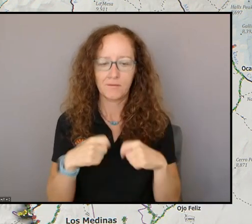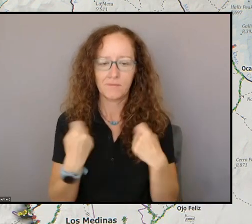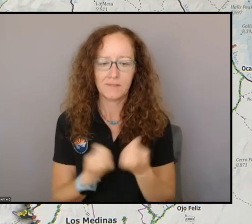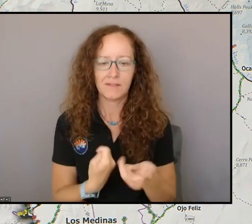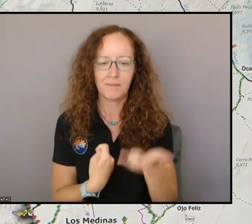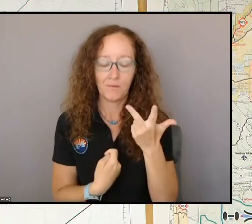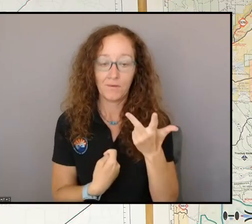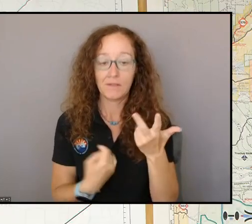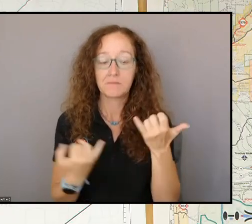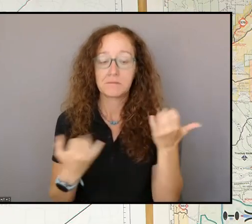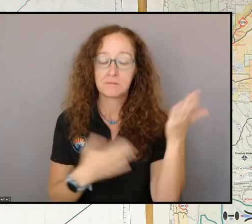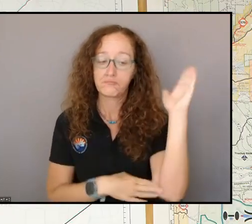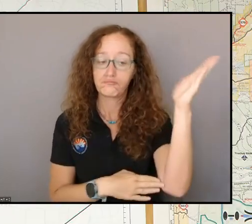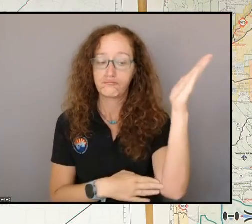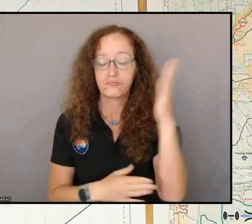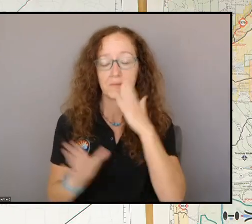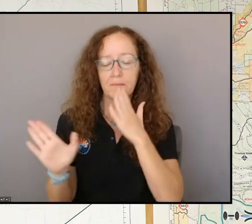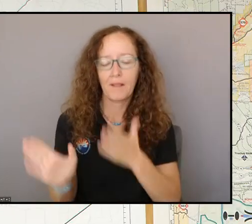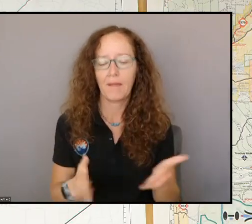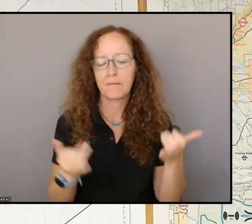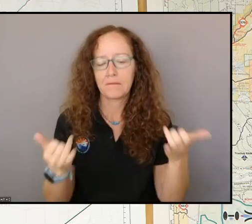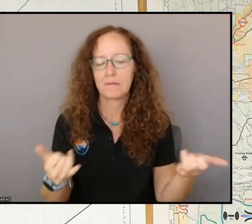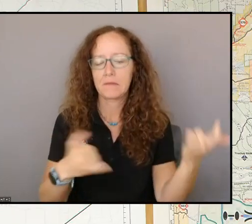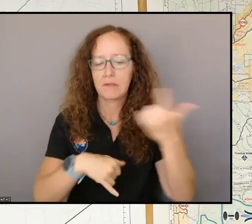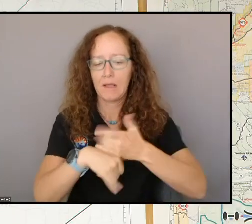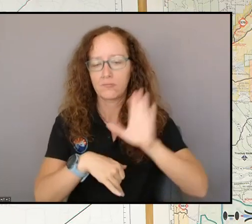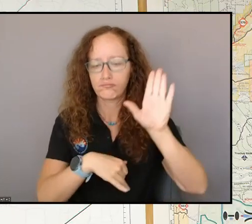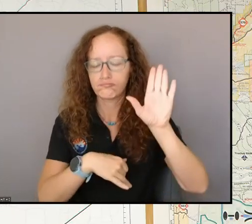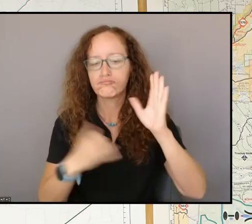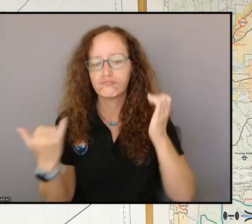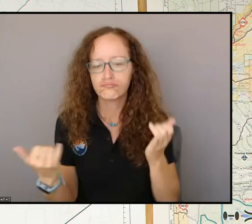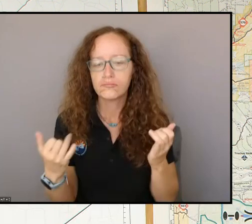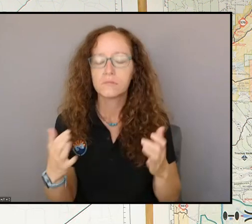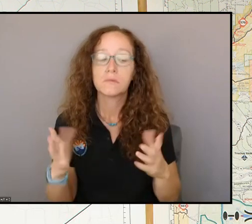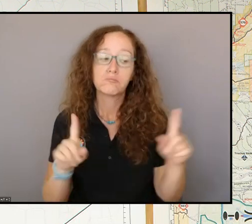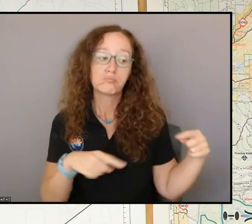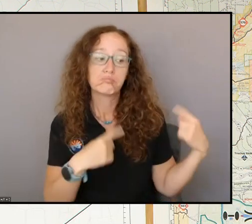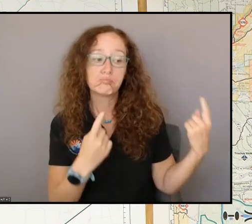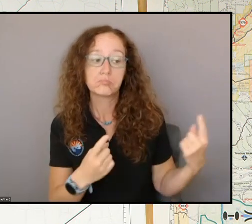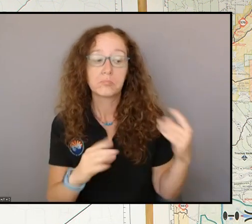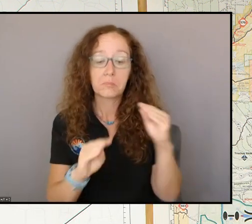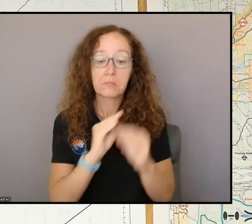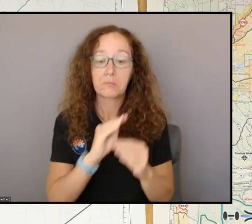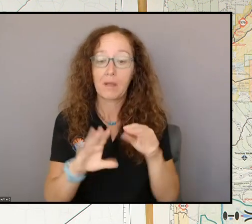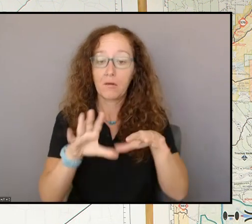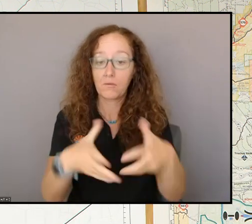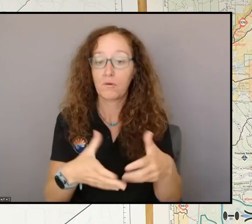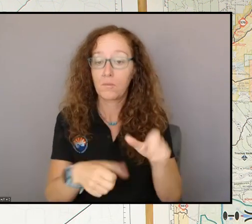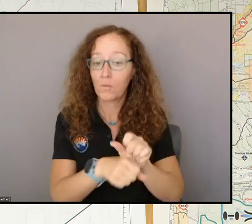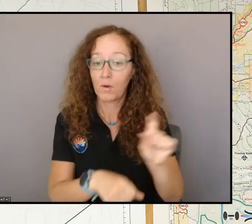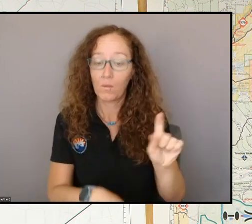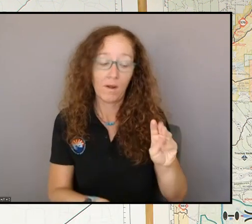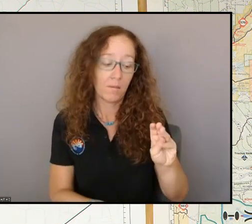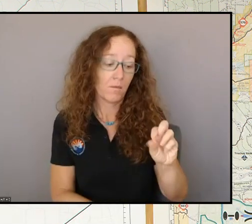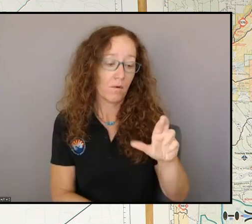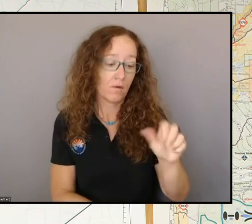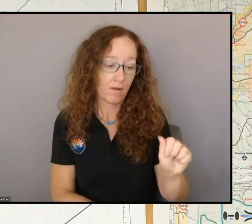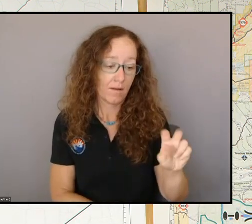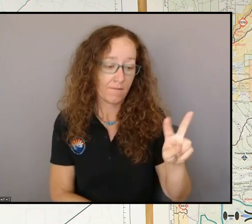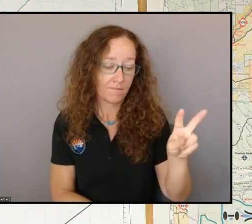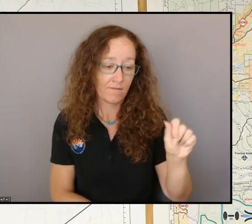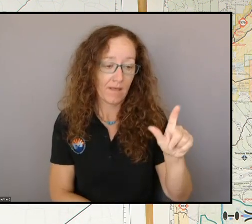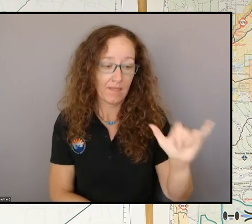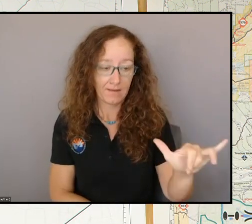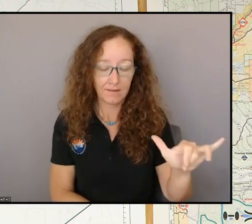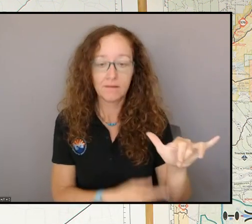today. So we have our repair group that has been working in the Mora Valley. We have completed a lot of work along